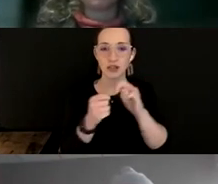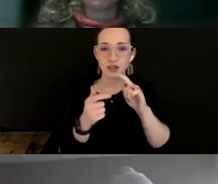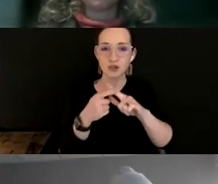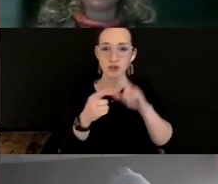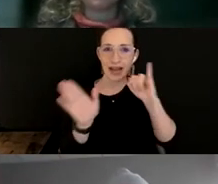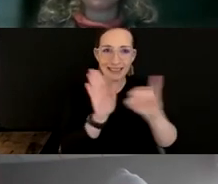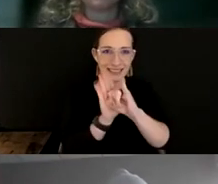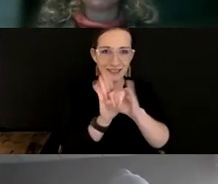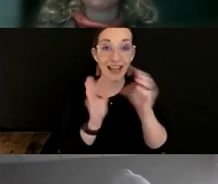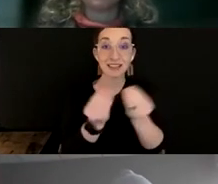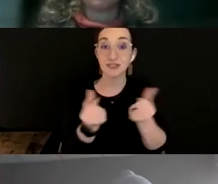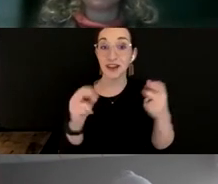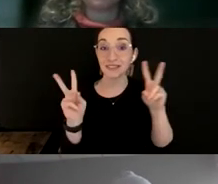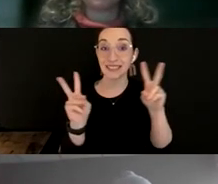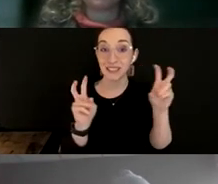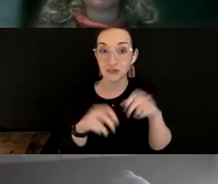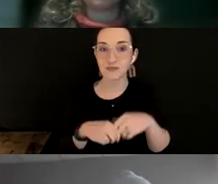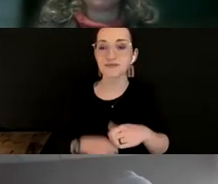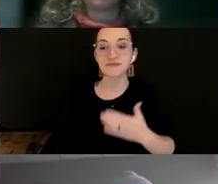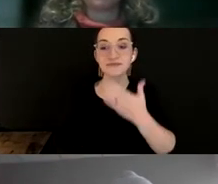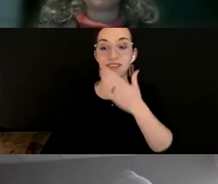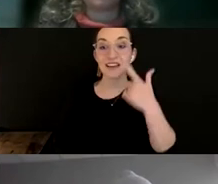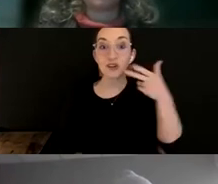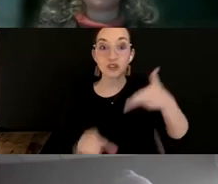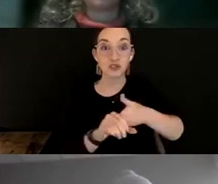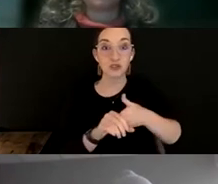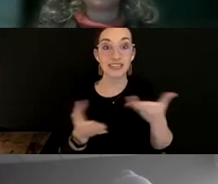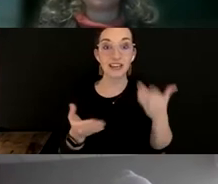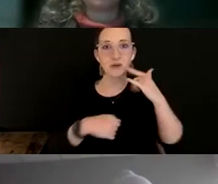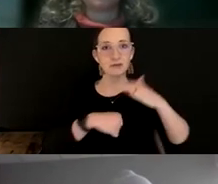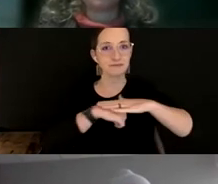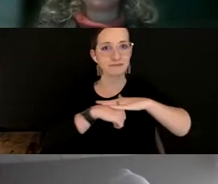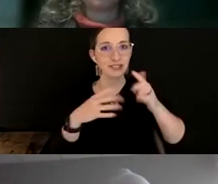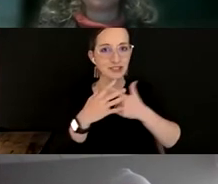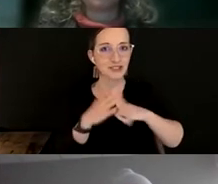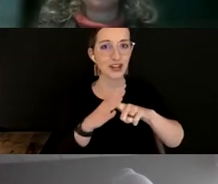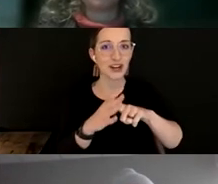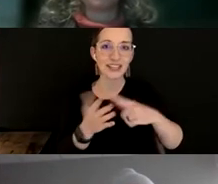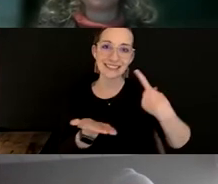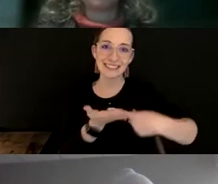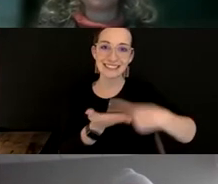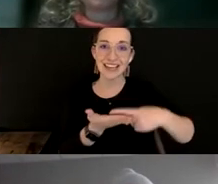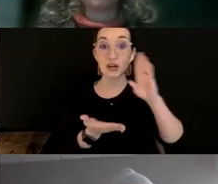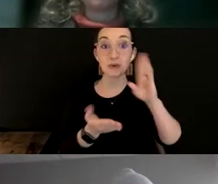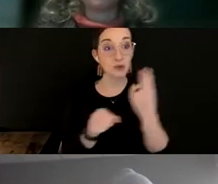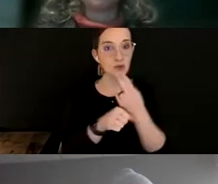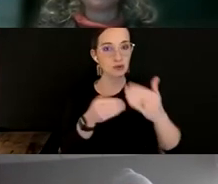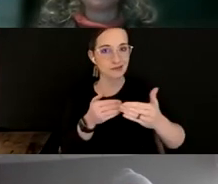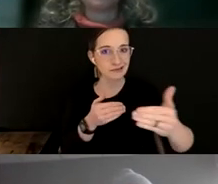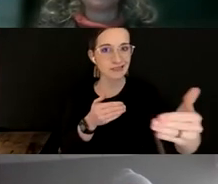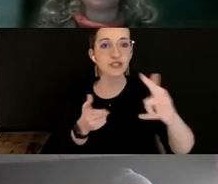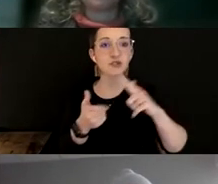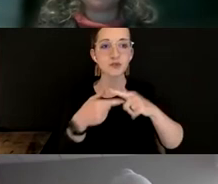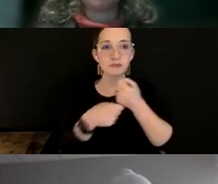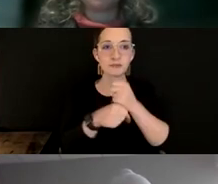for joining us here for that, for the preliminary discussion that we'll use today to craft some other conversations